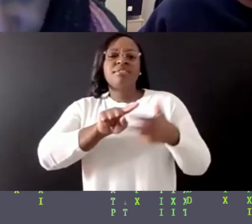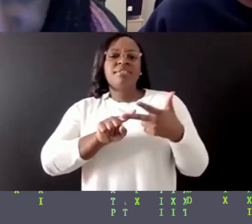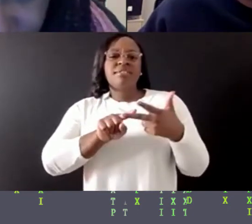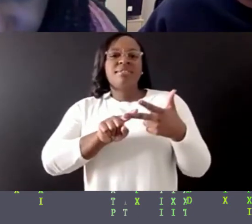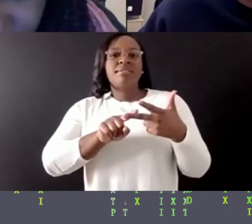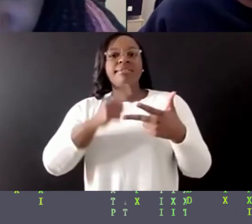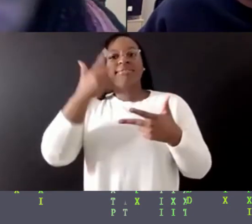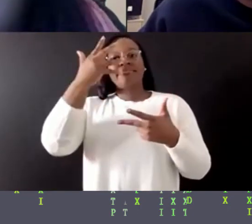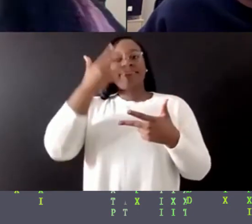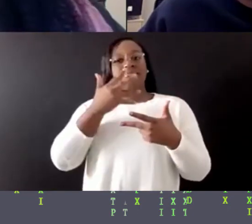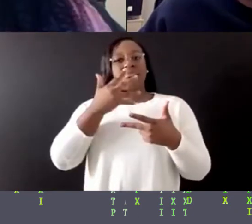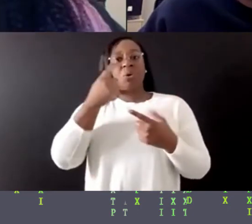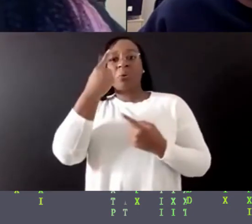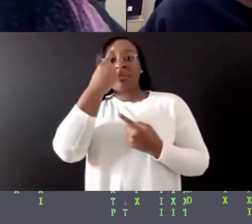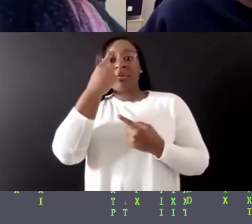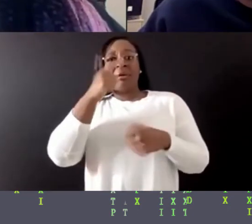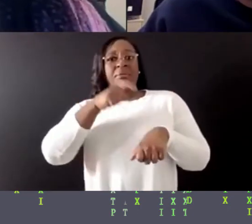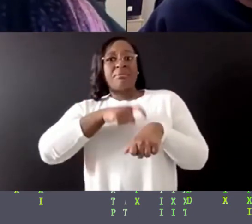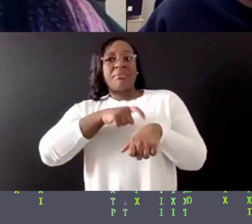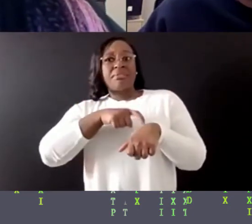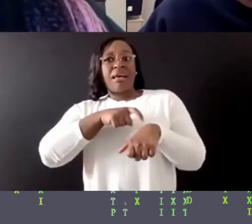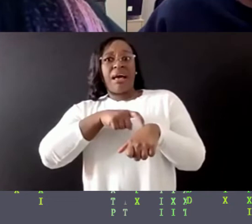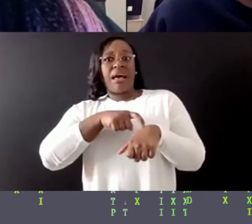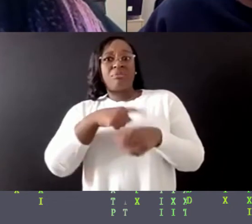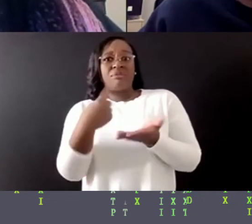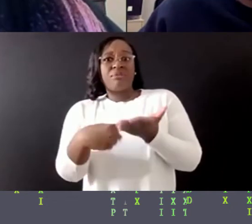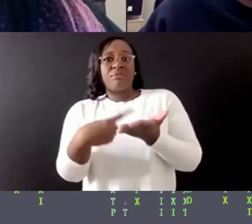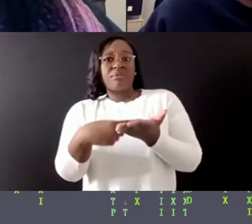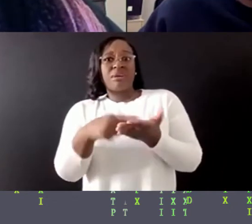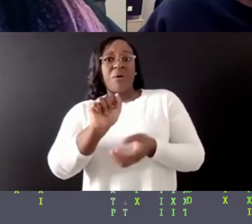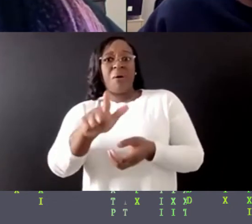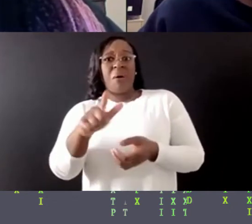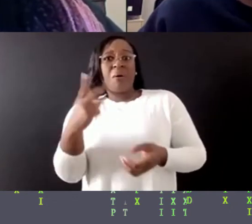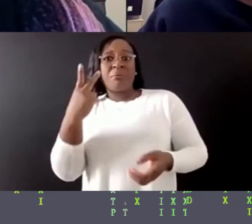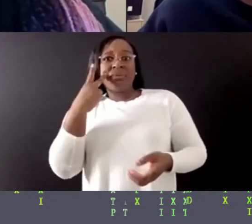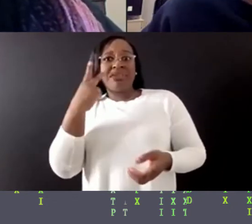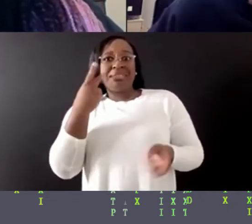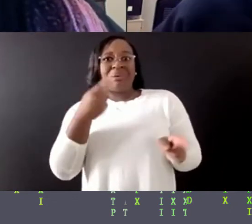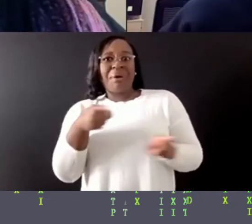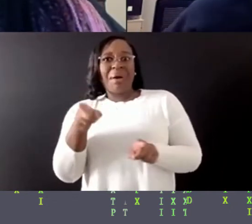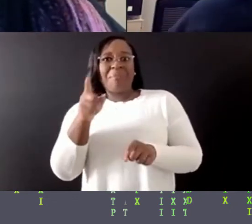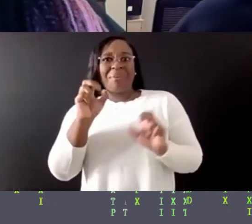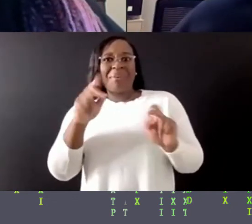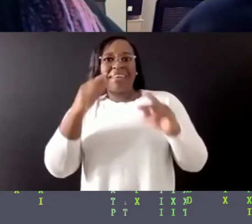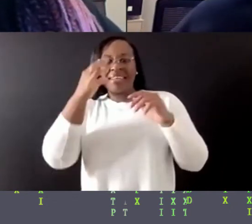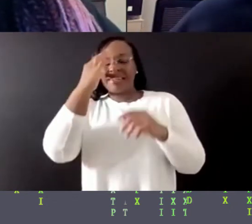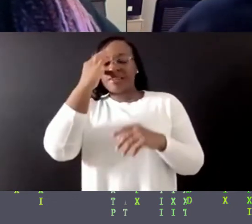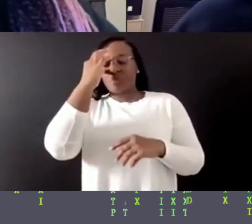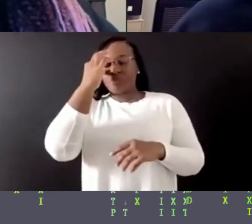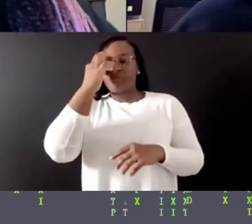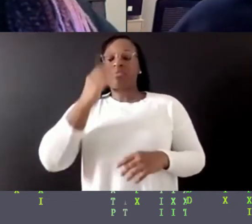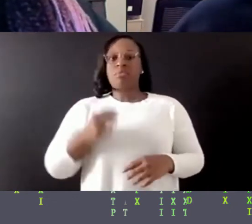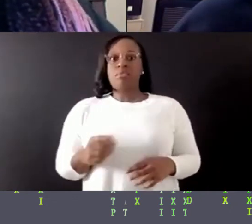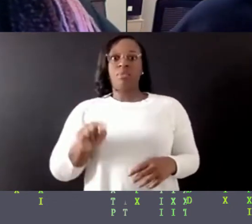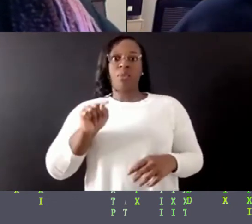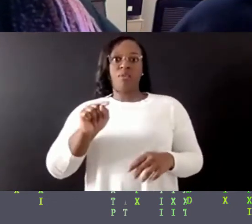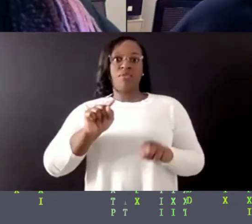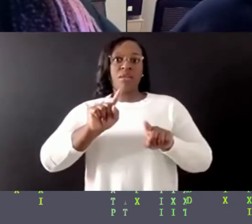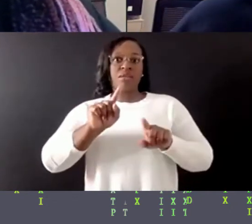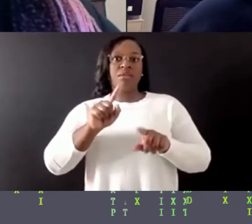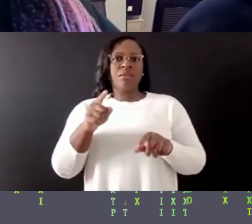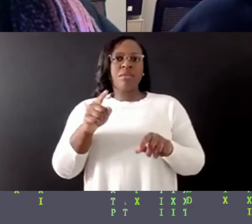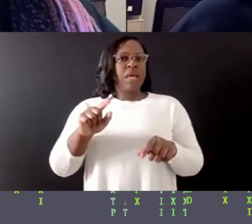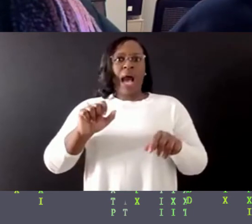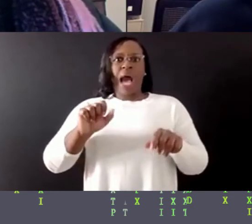unfortunately, I don't think we'll have time to get to all of them, but I'll see what we can do. Um, and yeah, I think for these, I'll throw them out